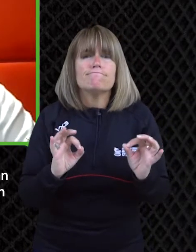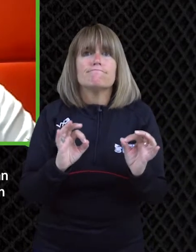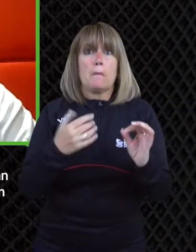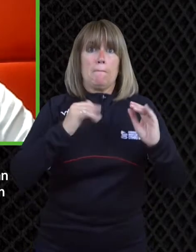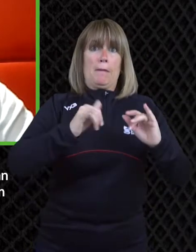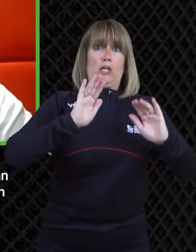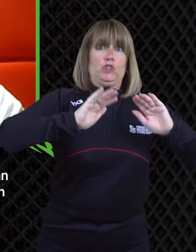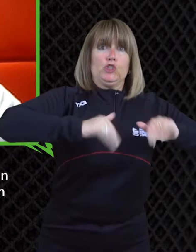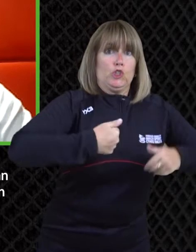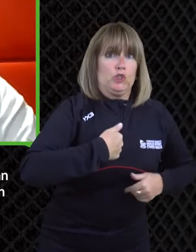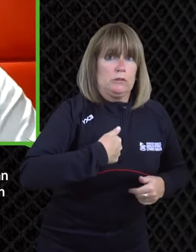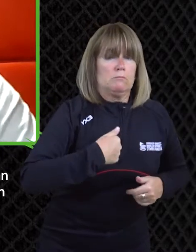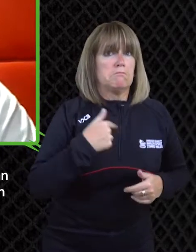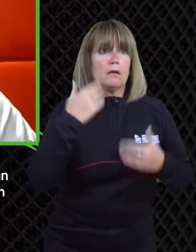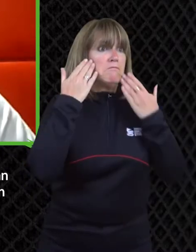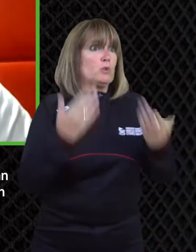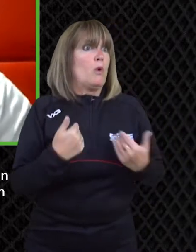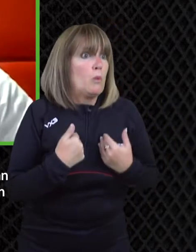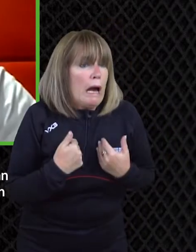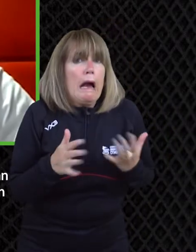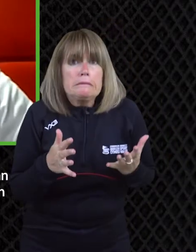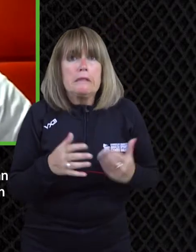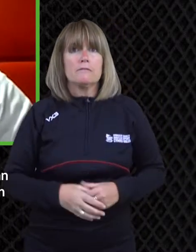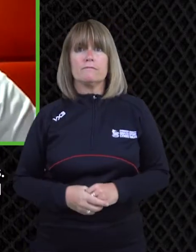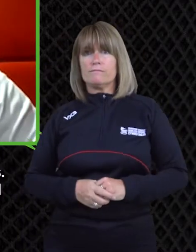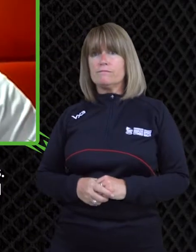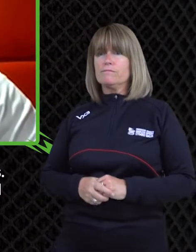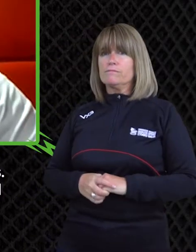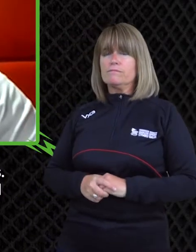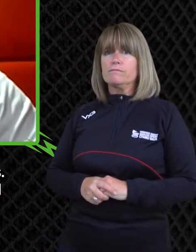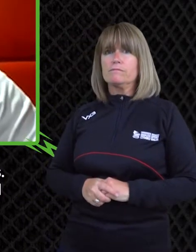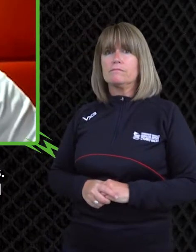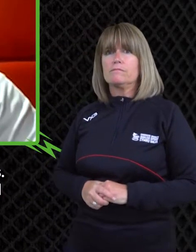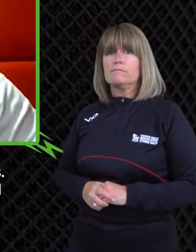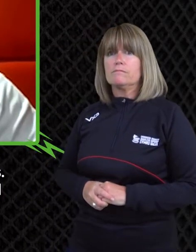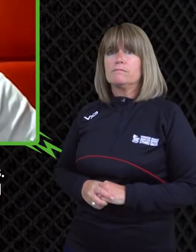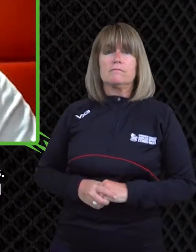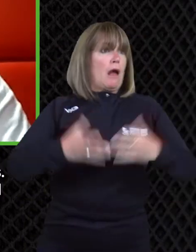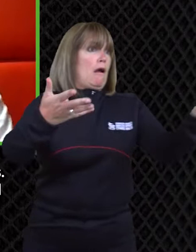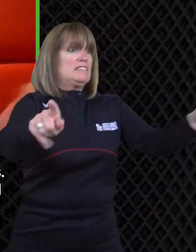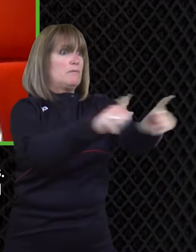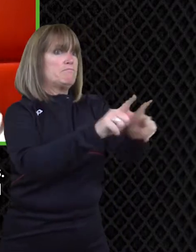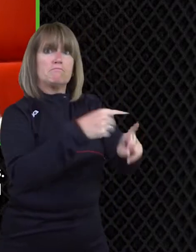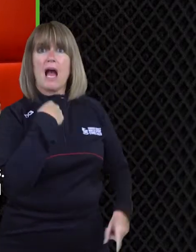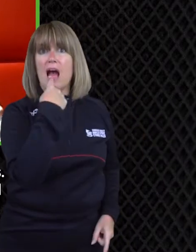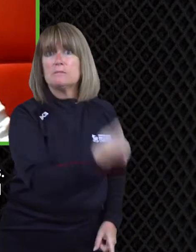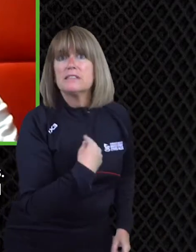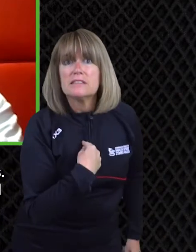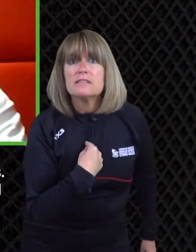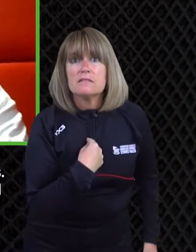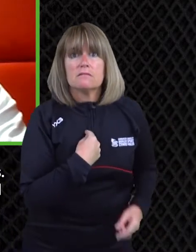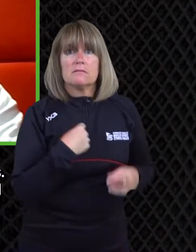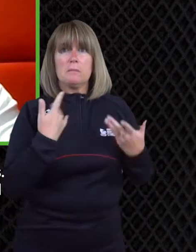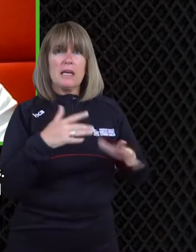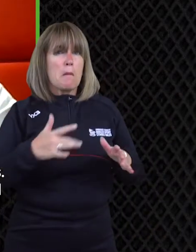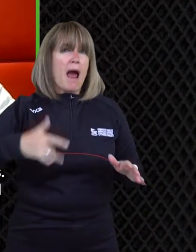understand it uh fully uh maybe i shouldn't admit that i don't i'm assuming i've been in all my life it's still confusing to me sometimes